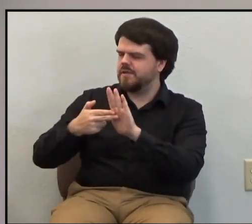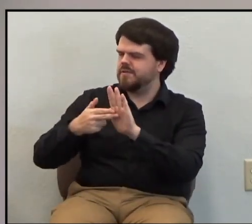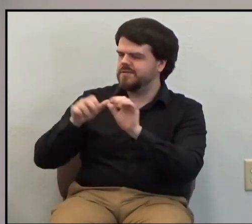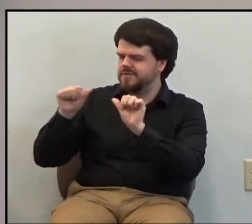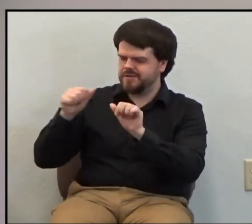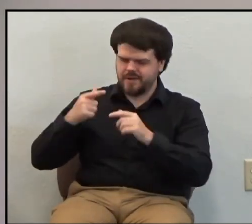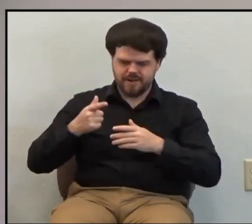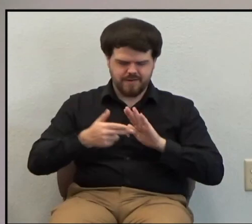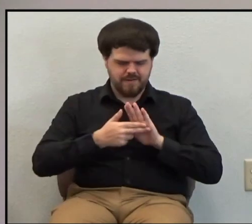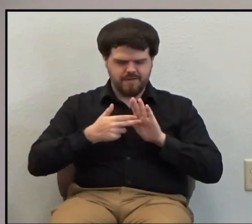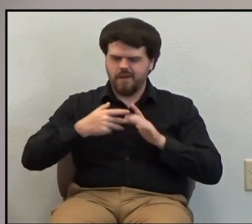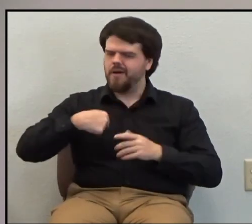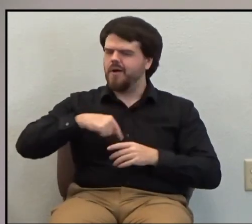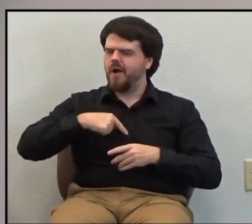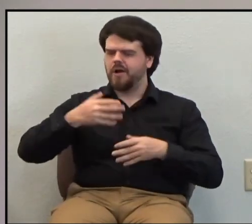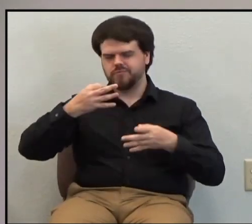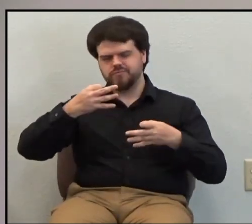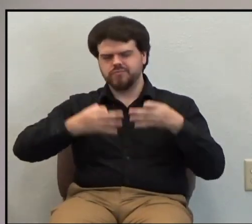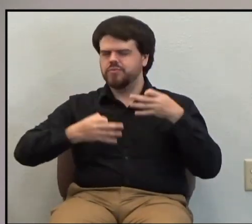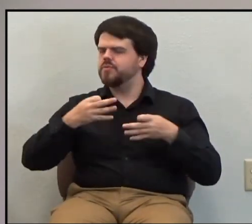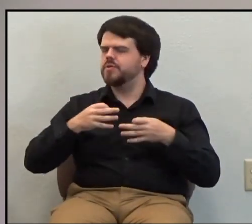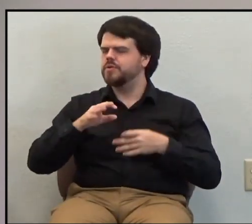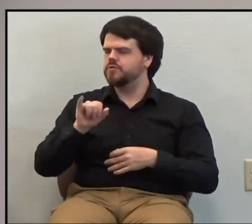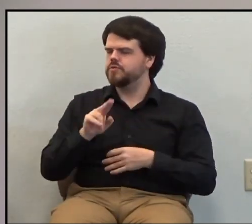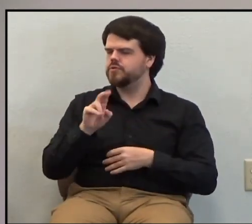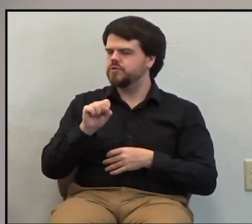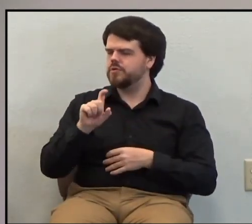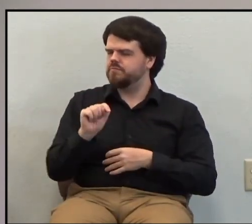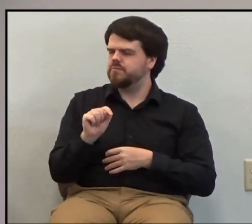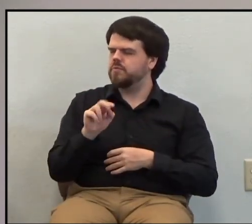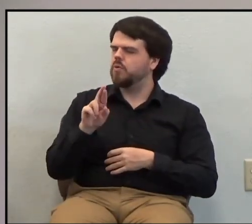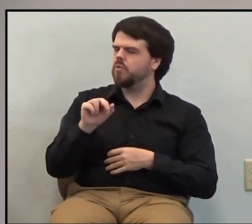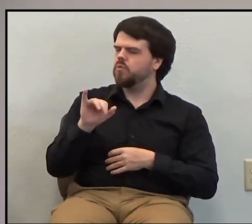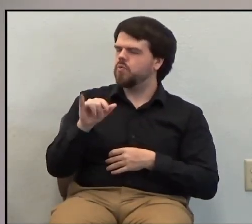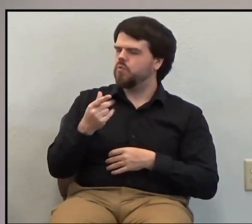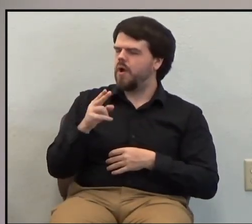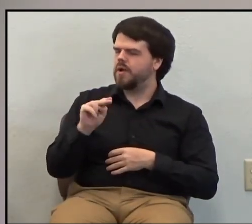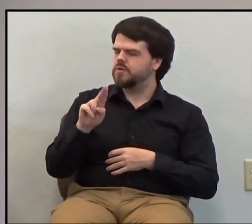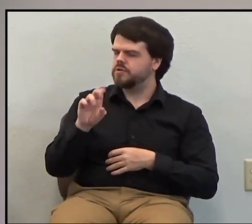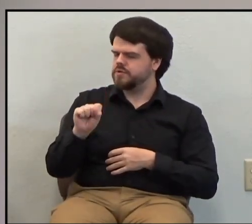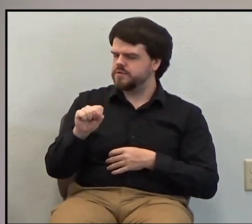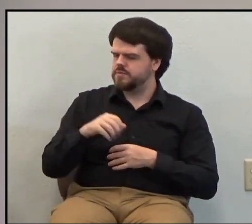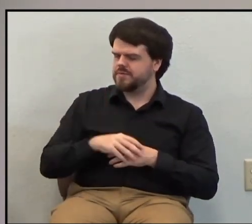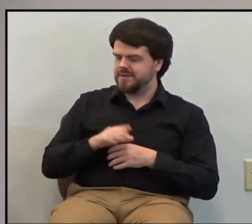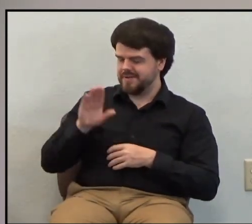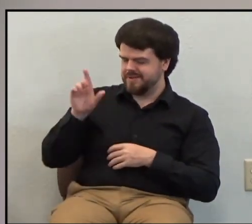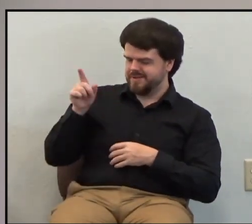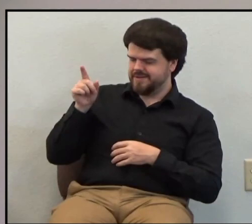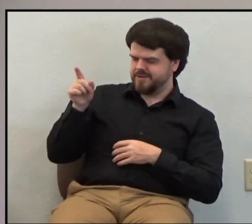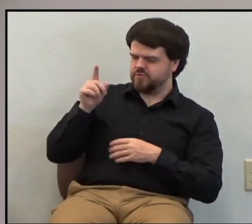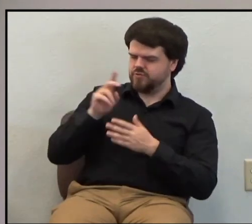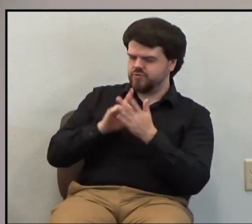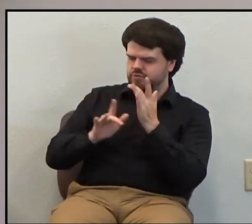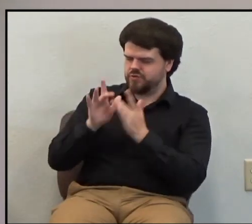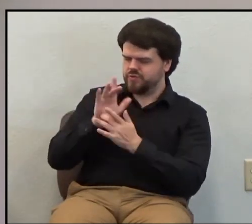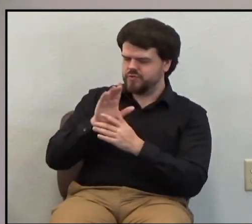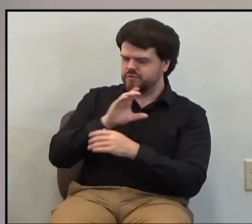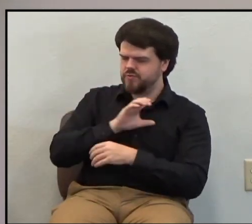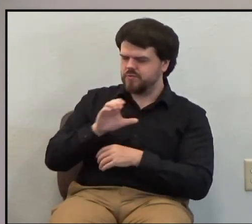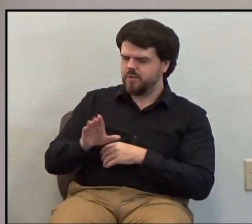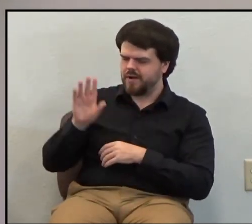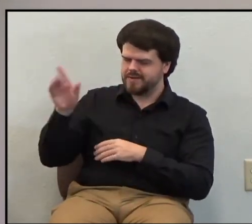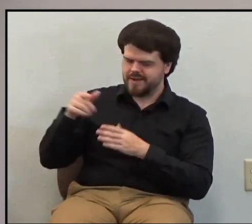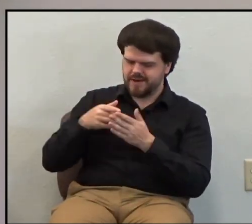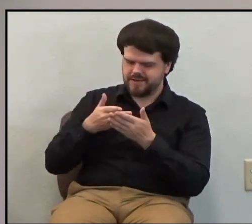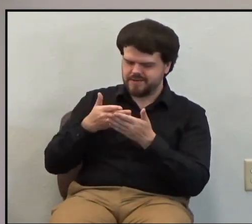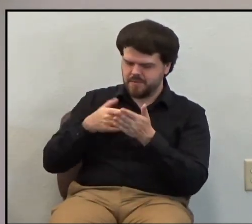thank you for him. We thank you that by the Holy Spirit, by Jesus Christ, by his payment for our sins, now the